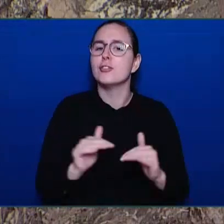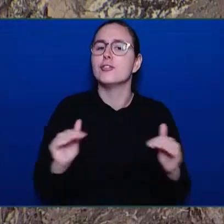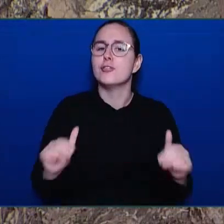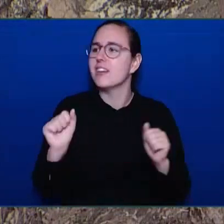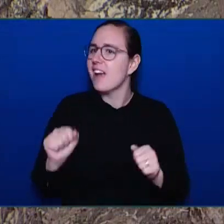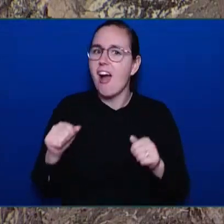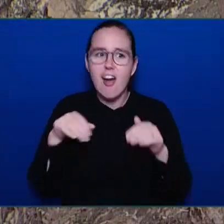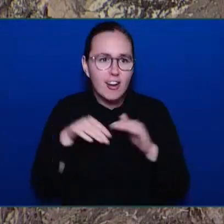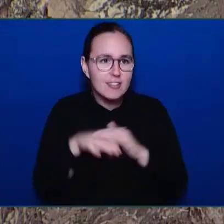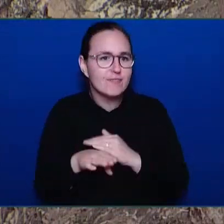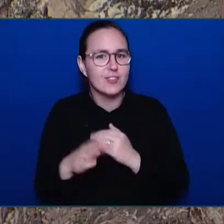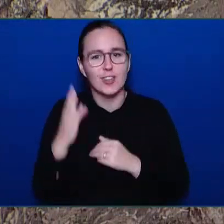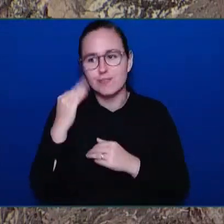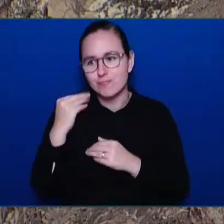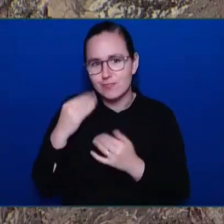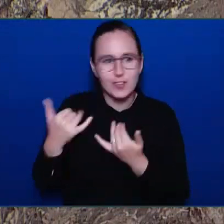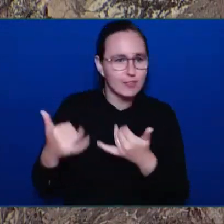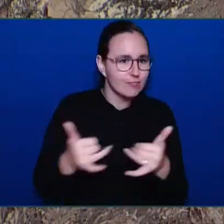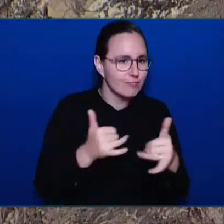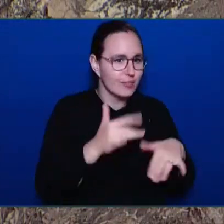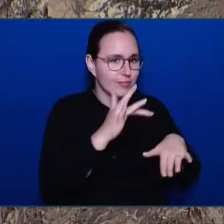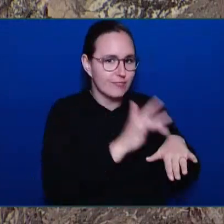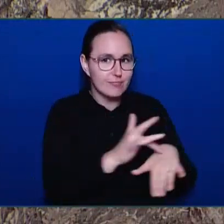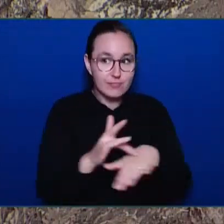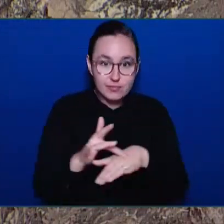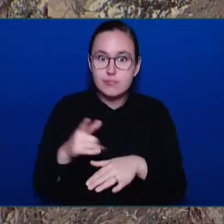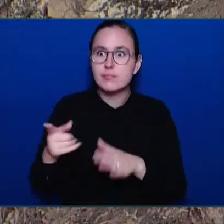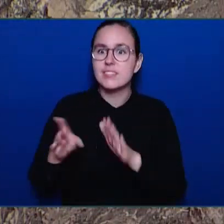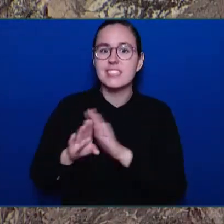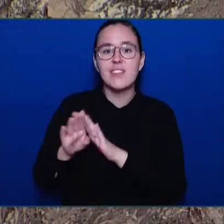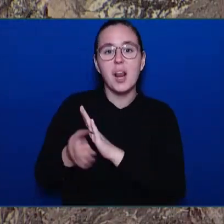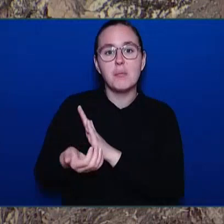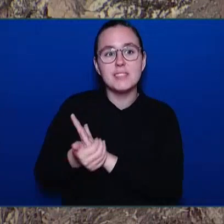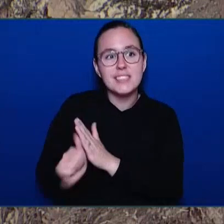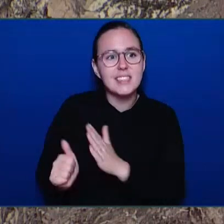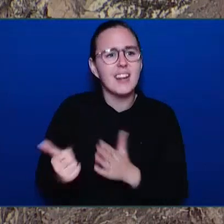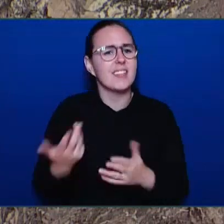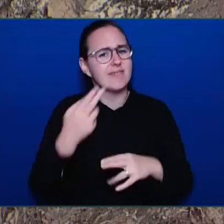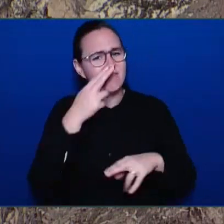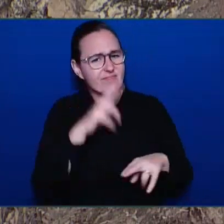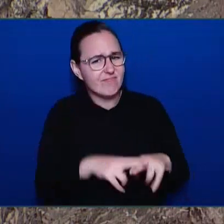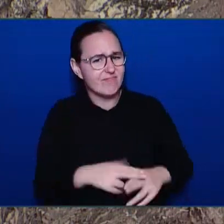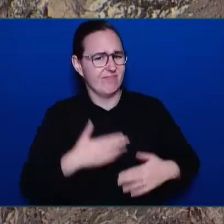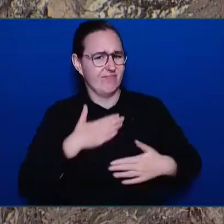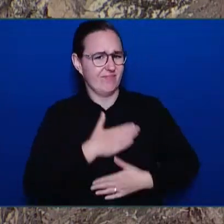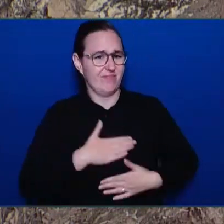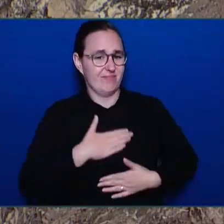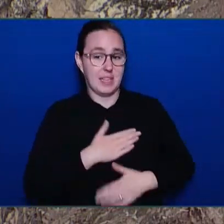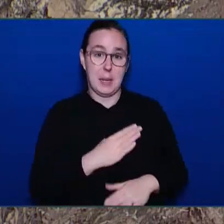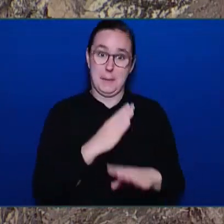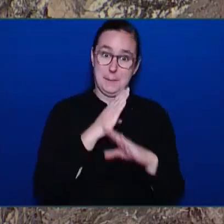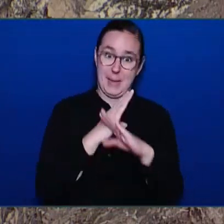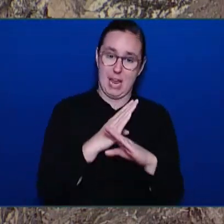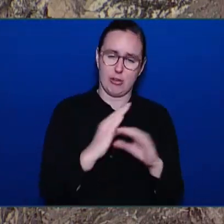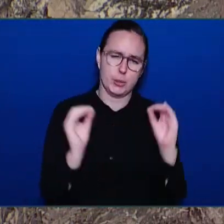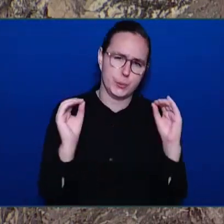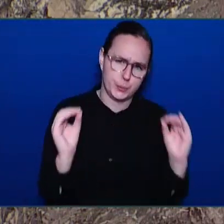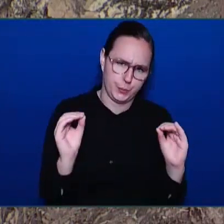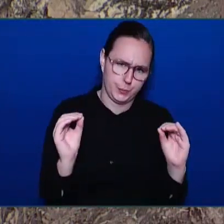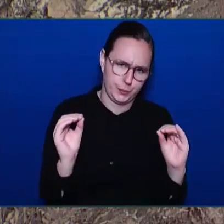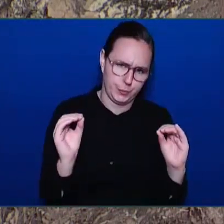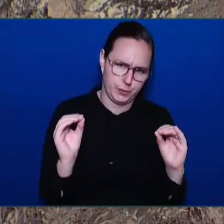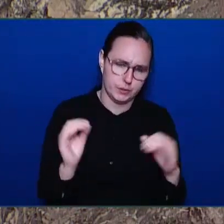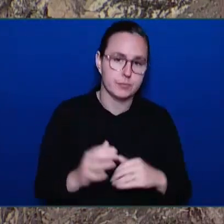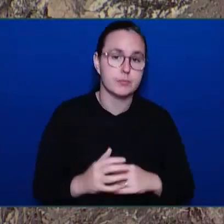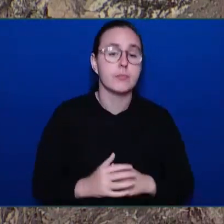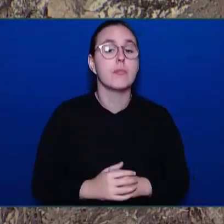skills in a fun and meaningful way without barriers. A total of $750,000 needs to be raised to build this